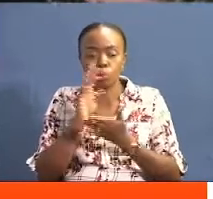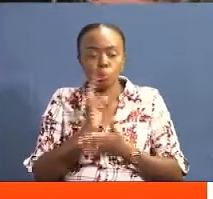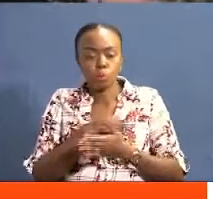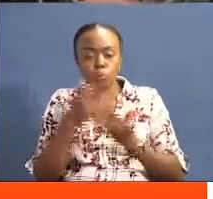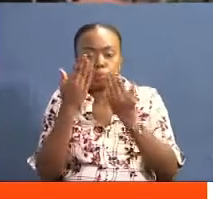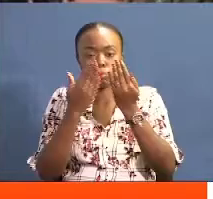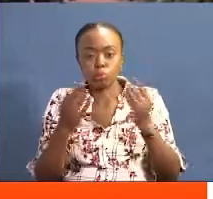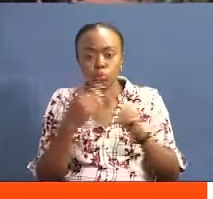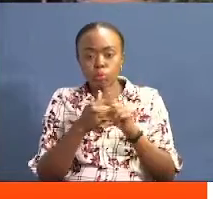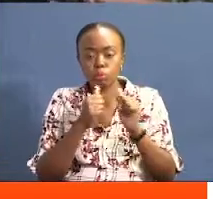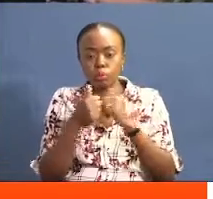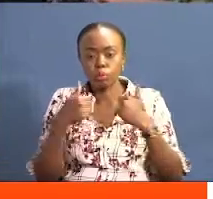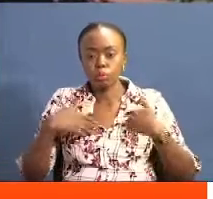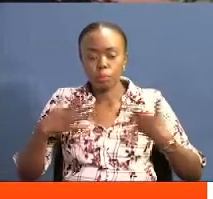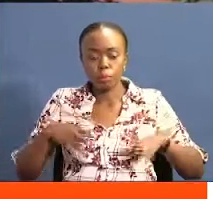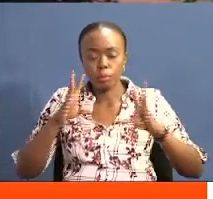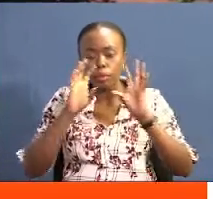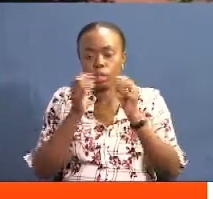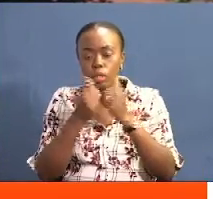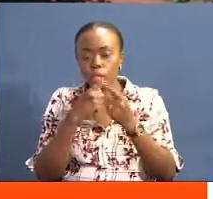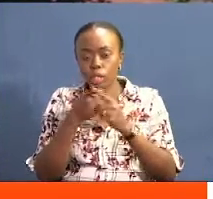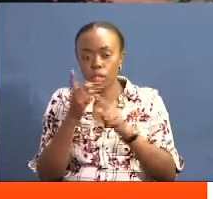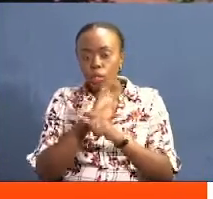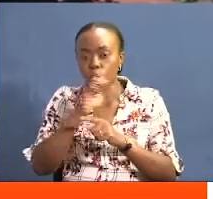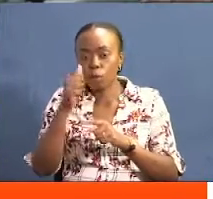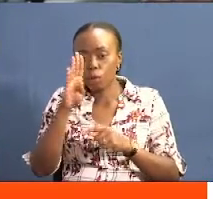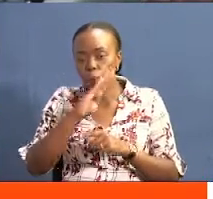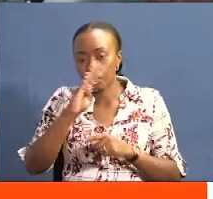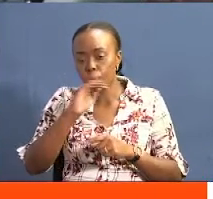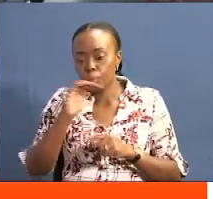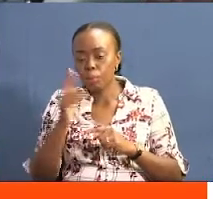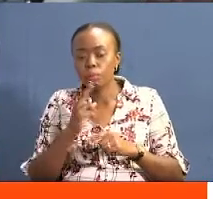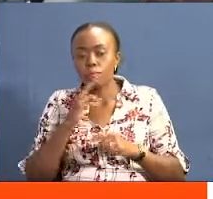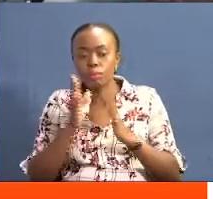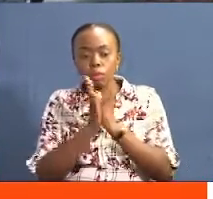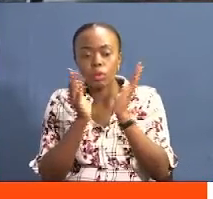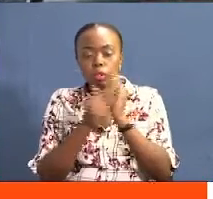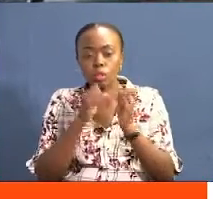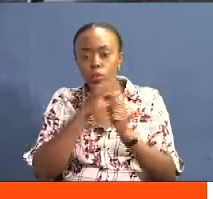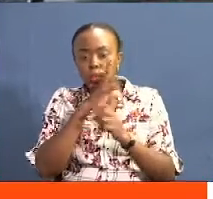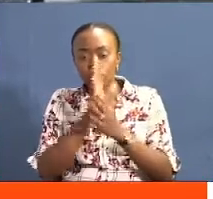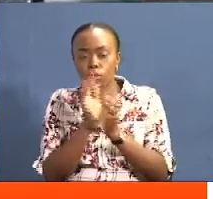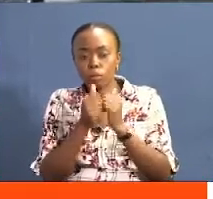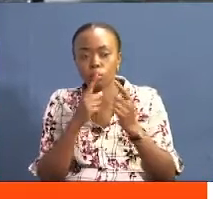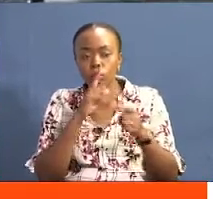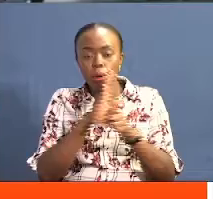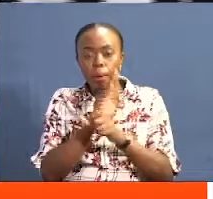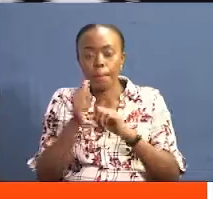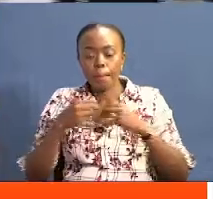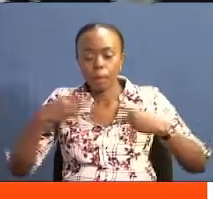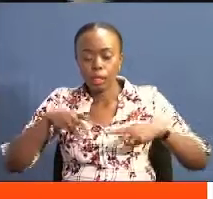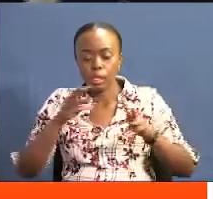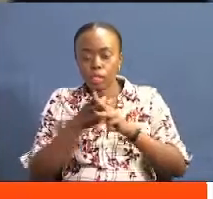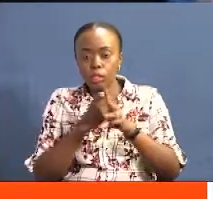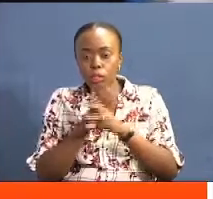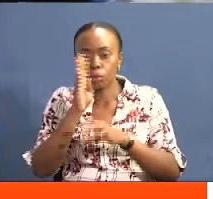Still on dissatisfied citizens, residents in Mula, Bungoma County have lodged a complaint of a foul smell and waste spilling